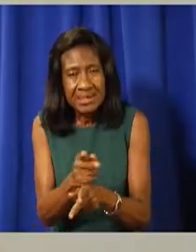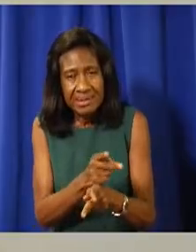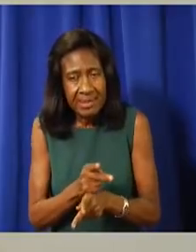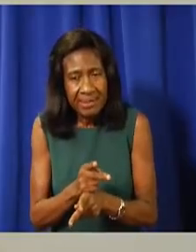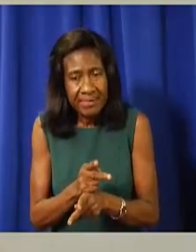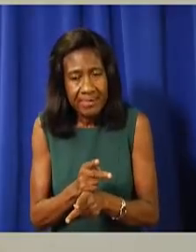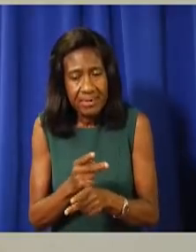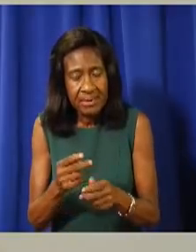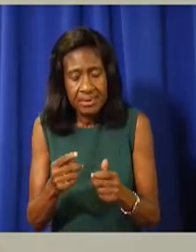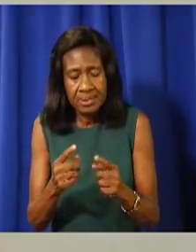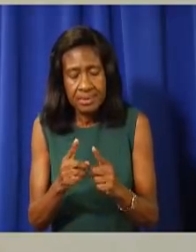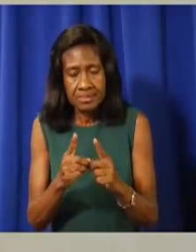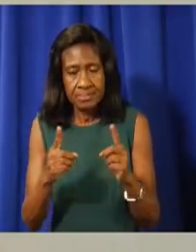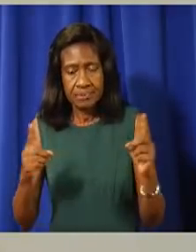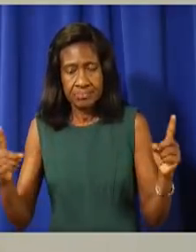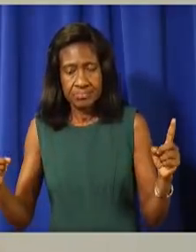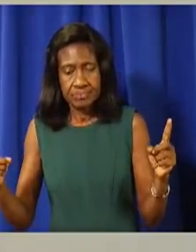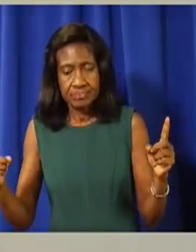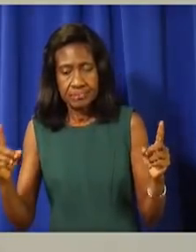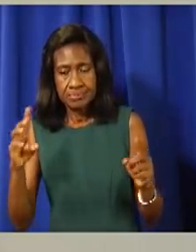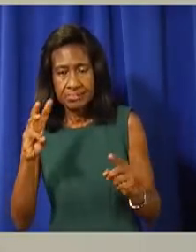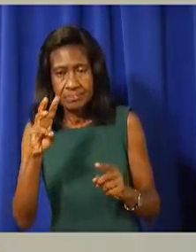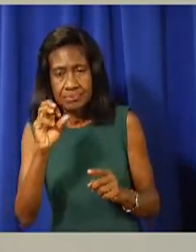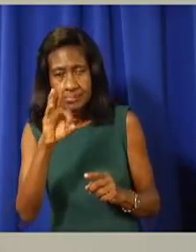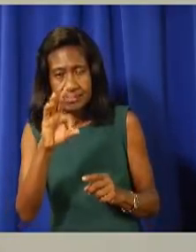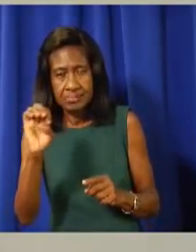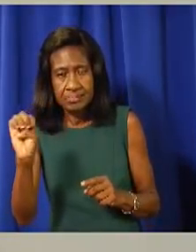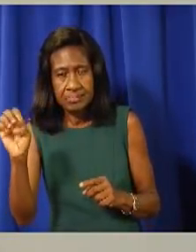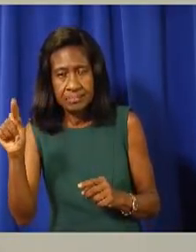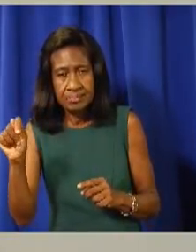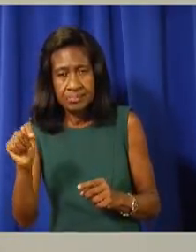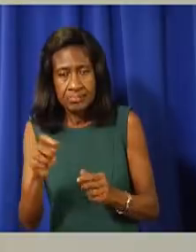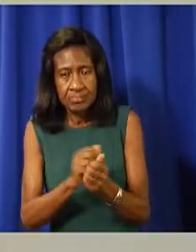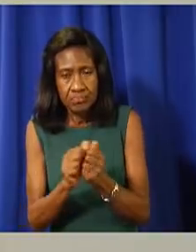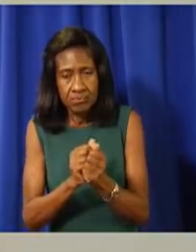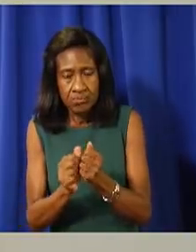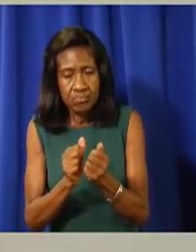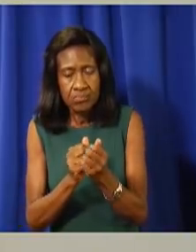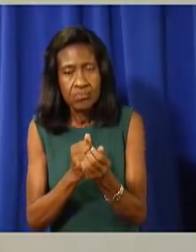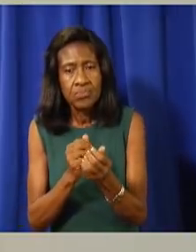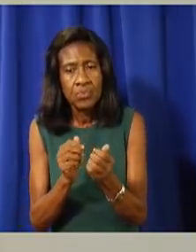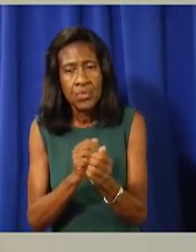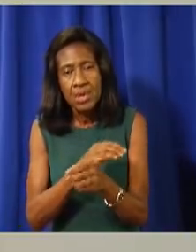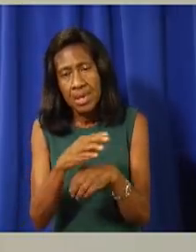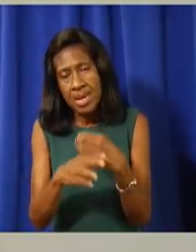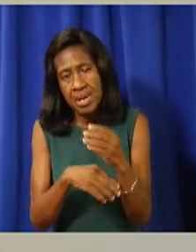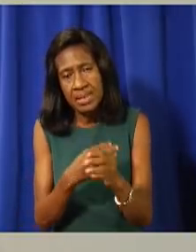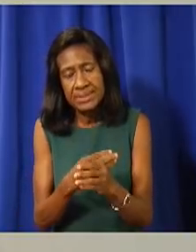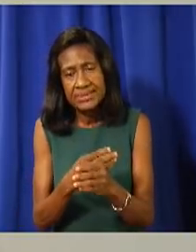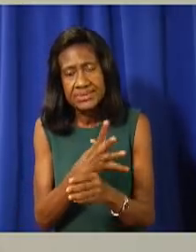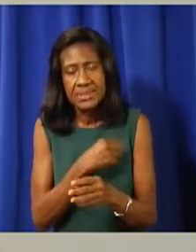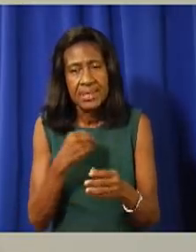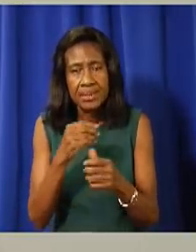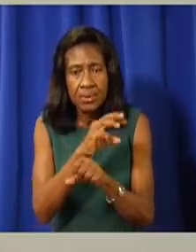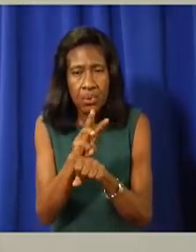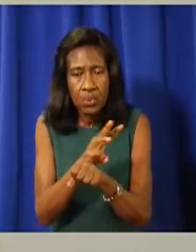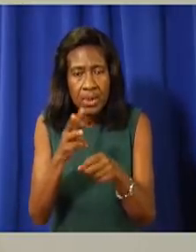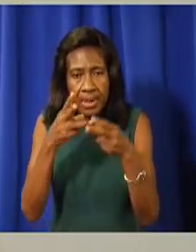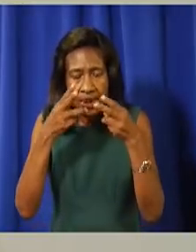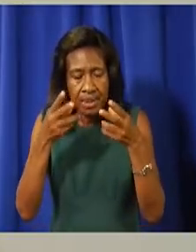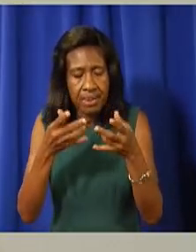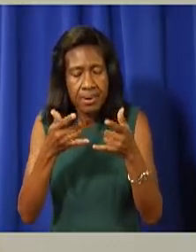distancing, hand washing, the wearing of masks, and this achievement took the full cooperation